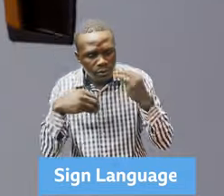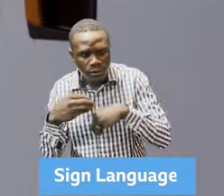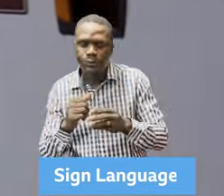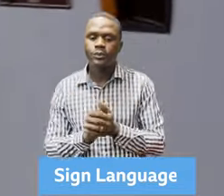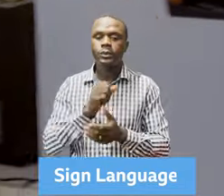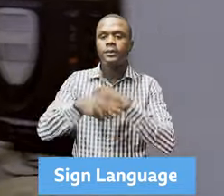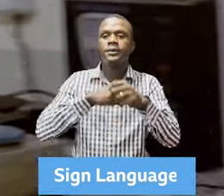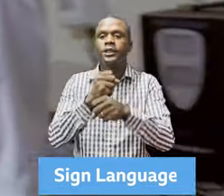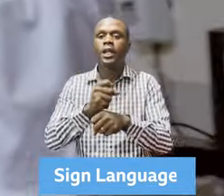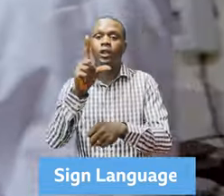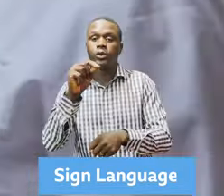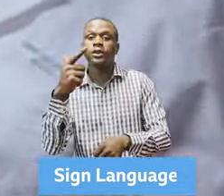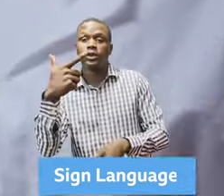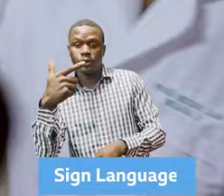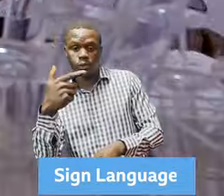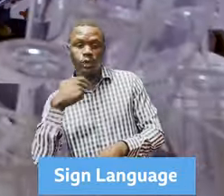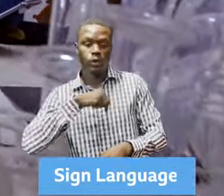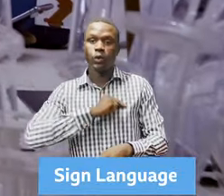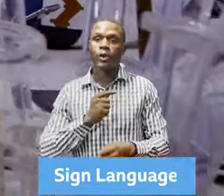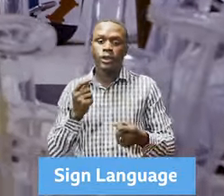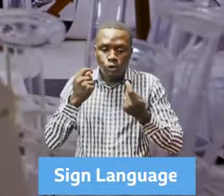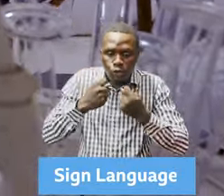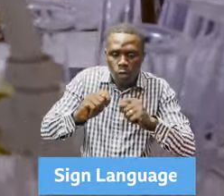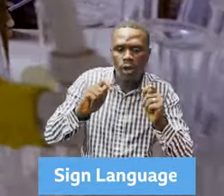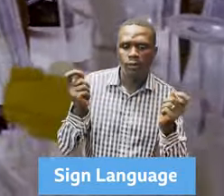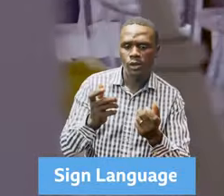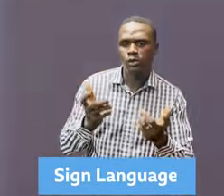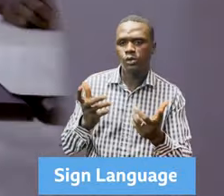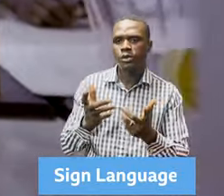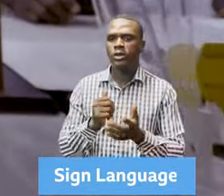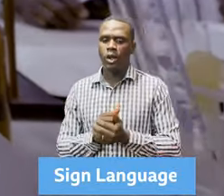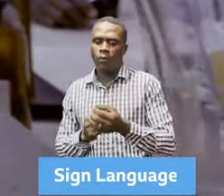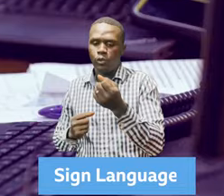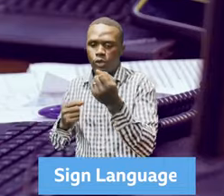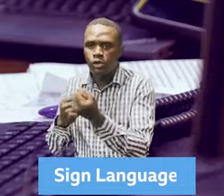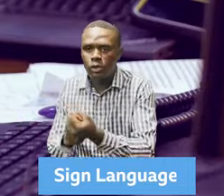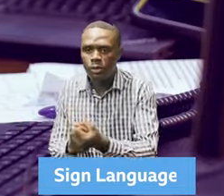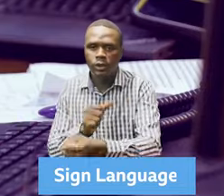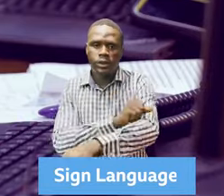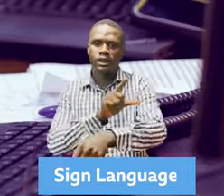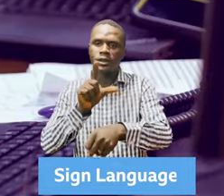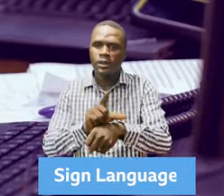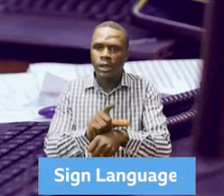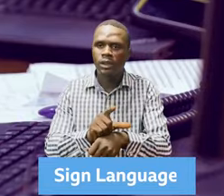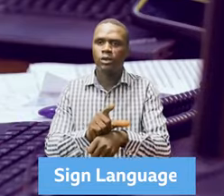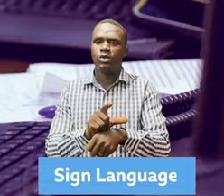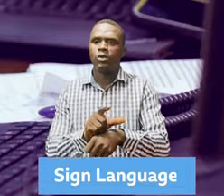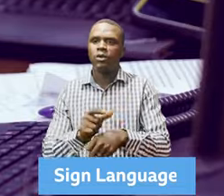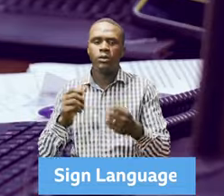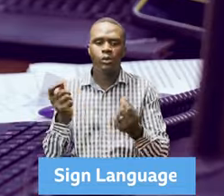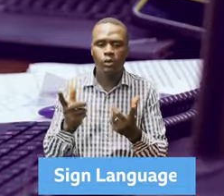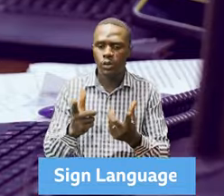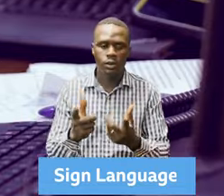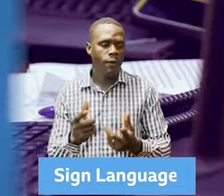focus is to ensure that the Sierra Leone Standards Bureau, which is one of our main partners, are able to get to the standards where it is